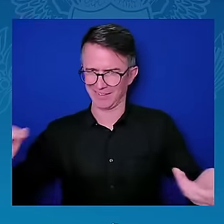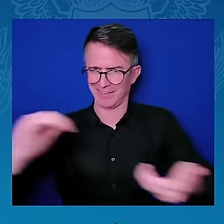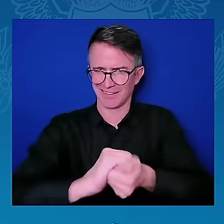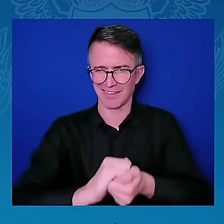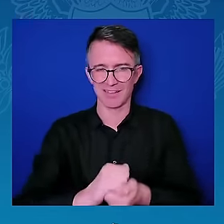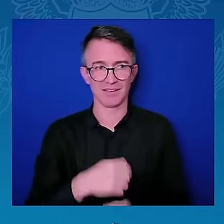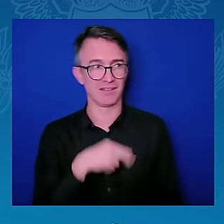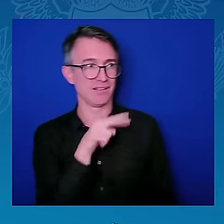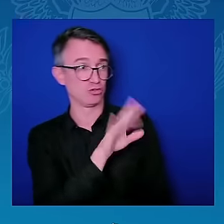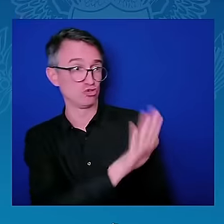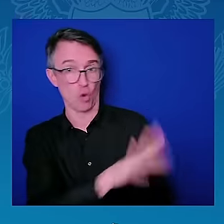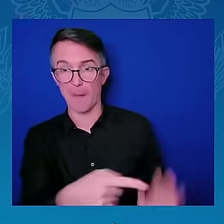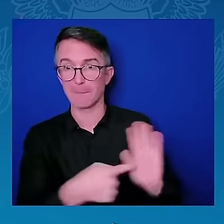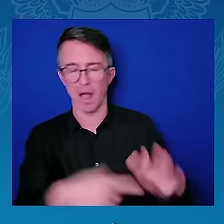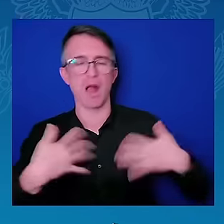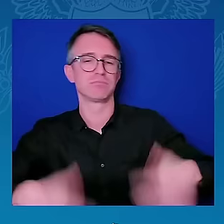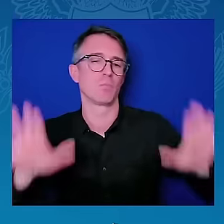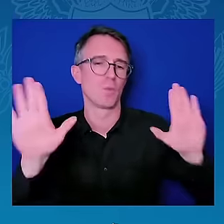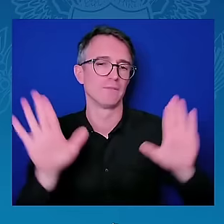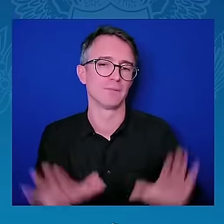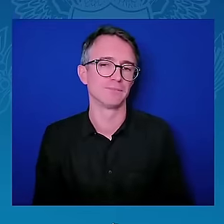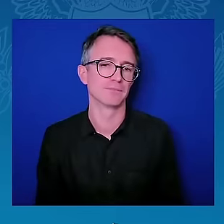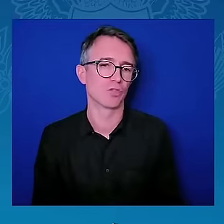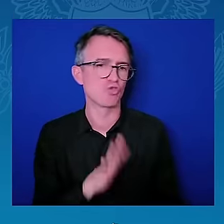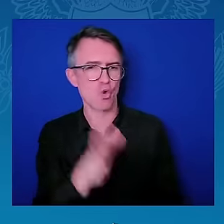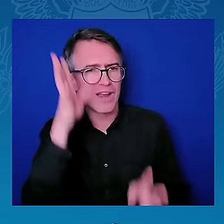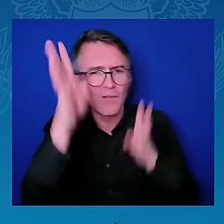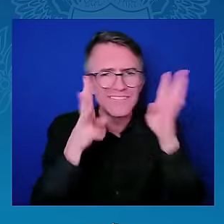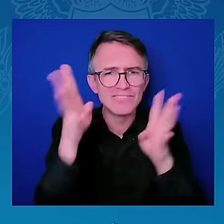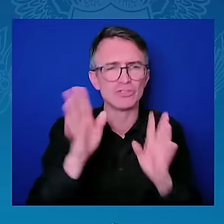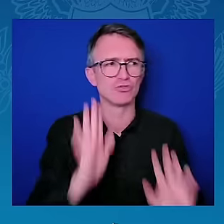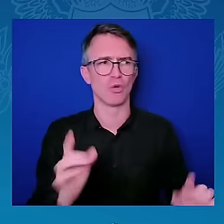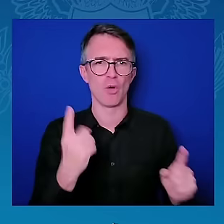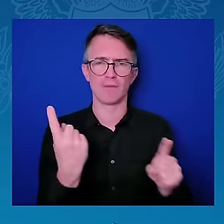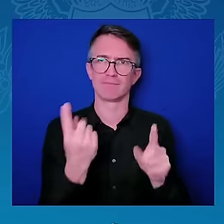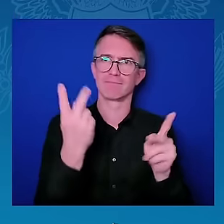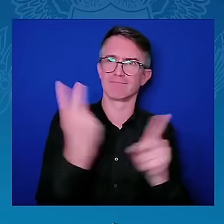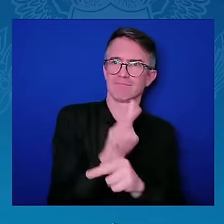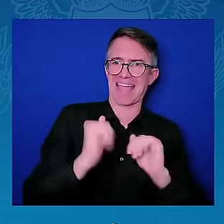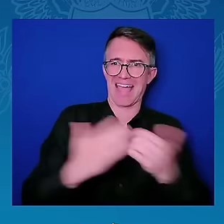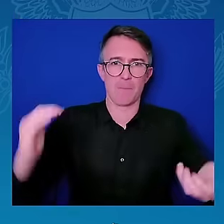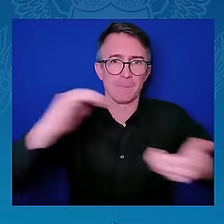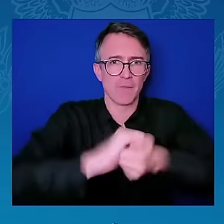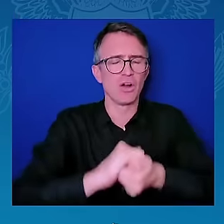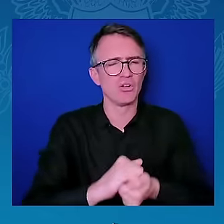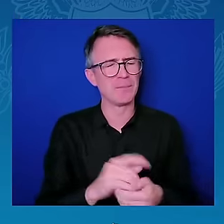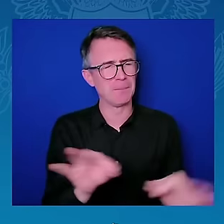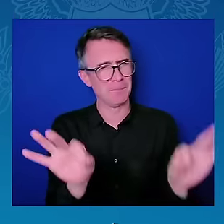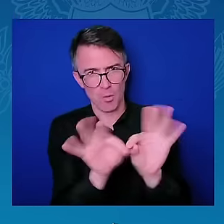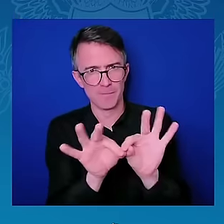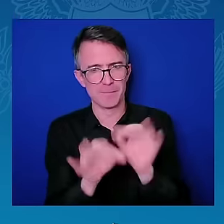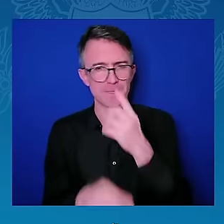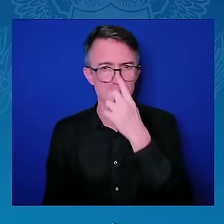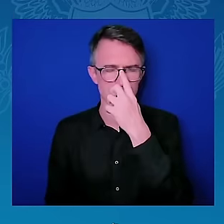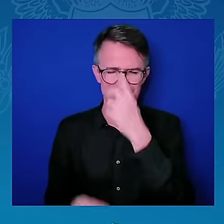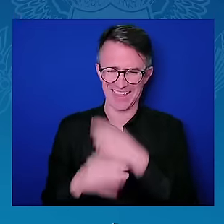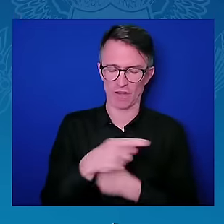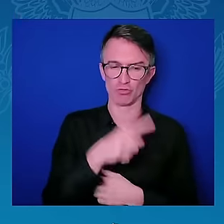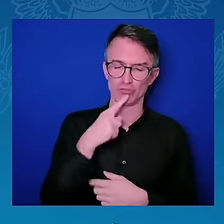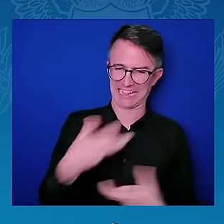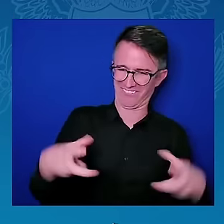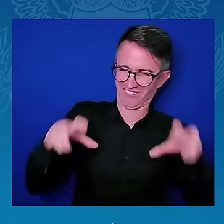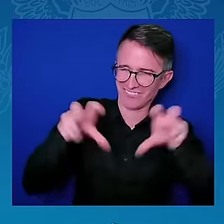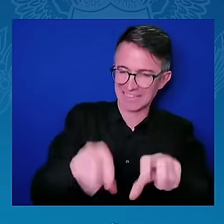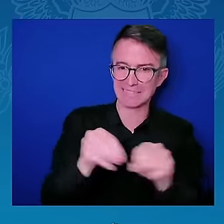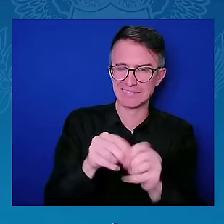we must do as a global community around addressing crises like the climate crisis. What we can